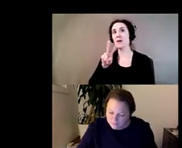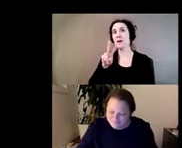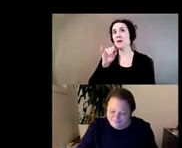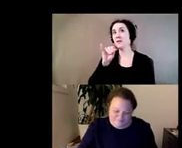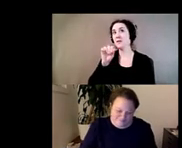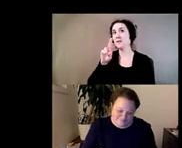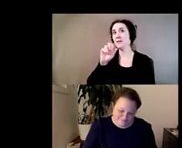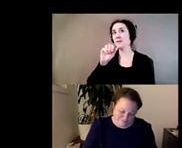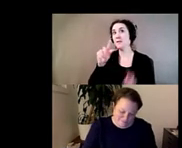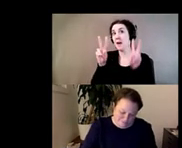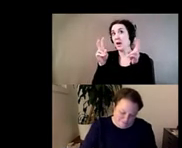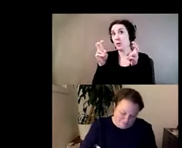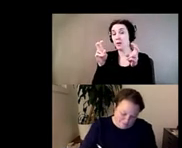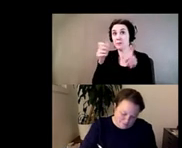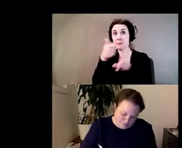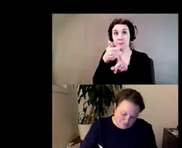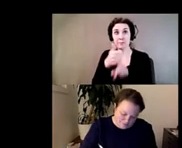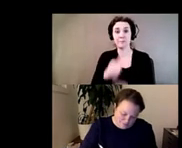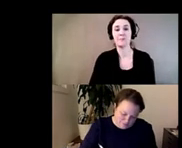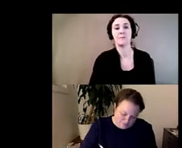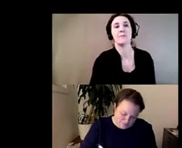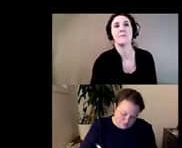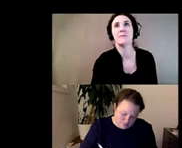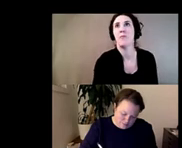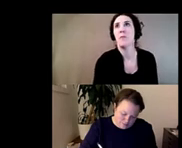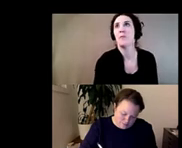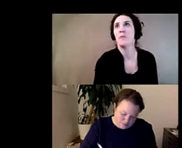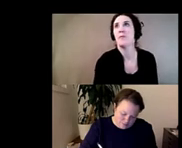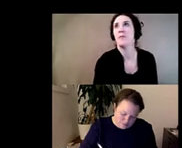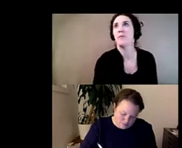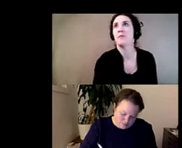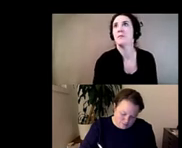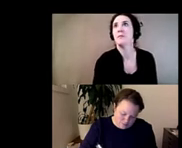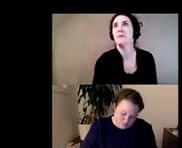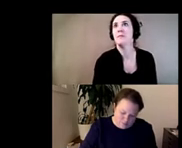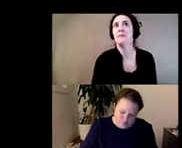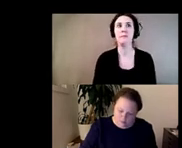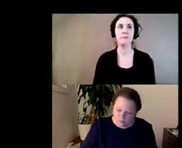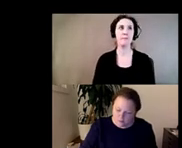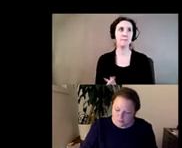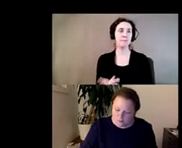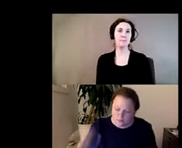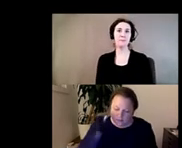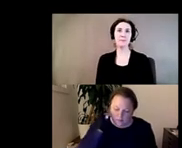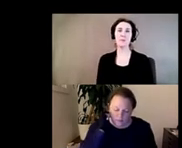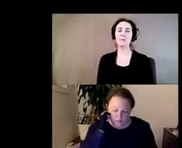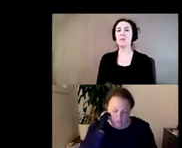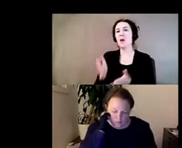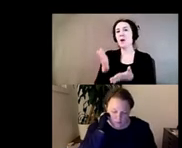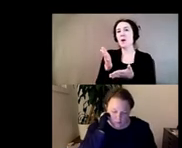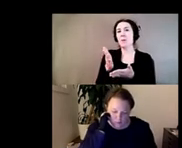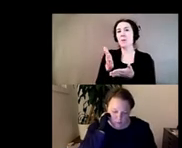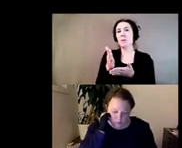way i mean i think um i think part of the